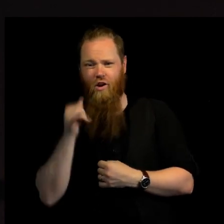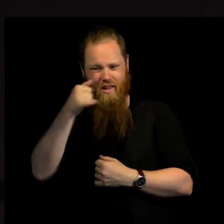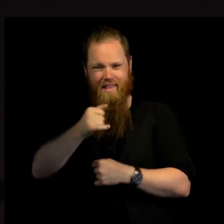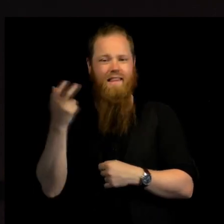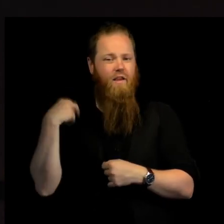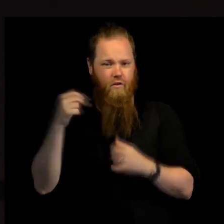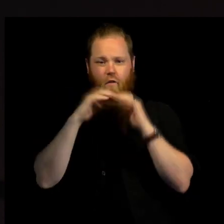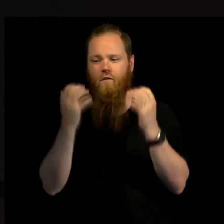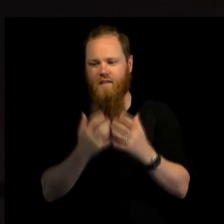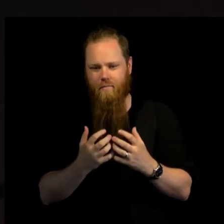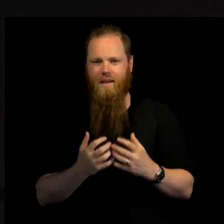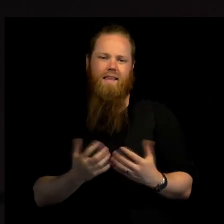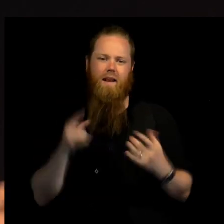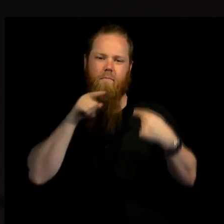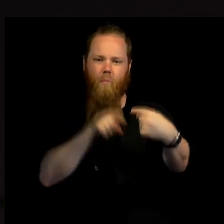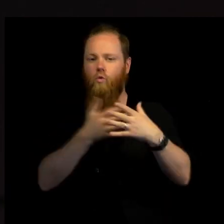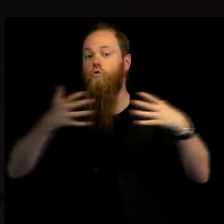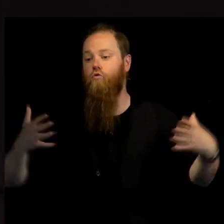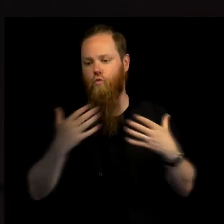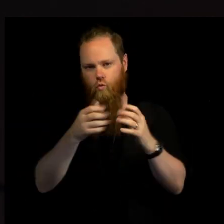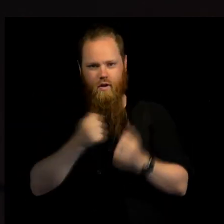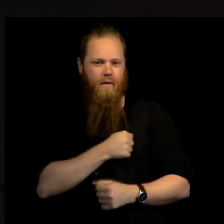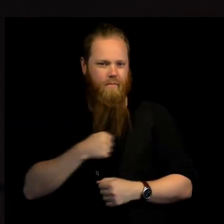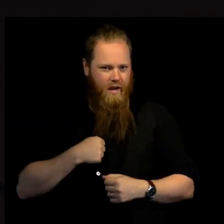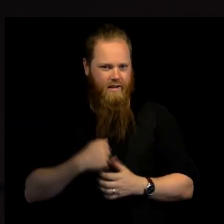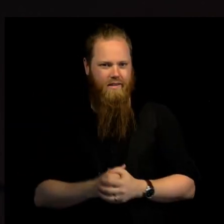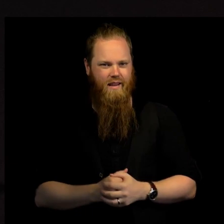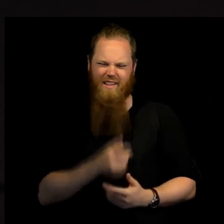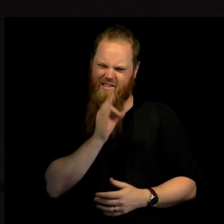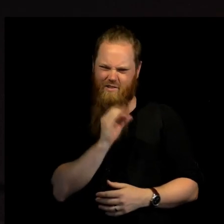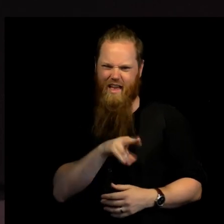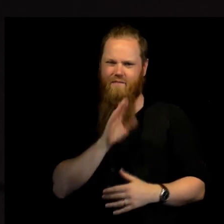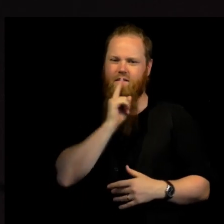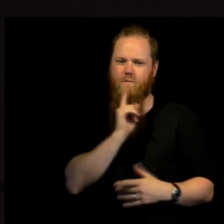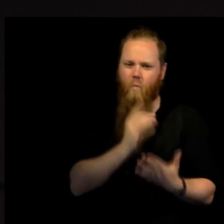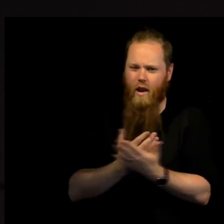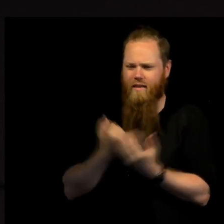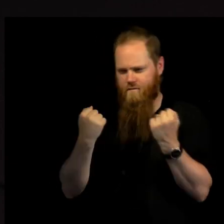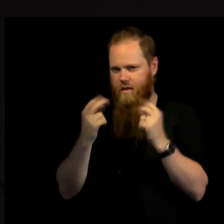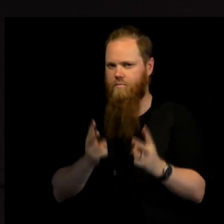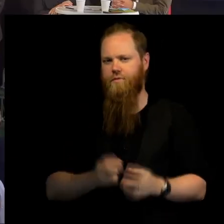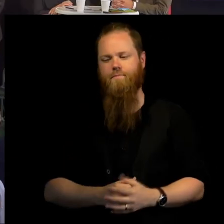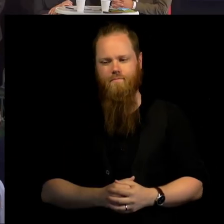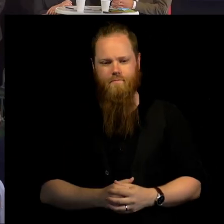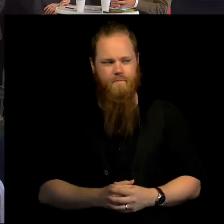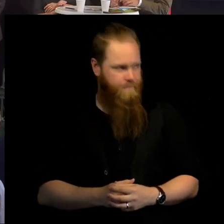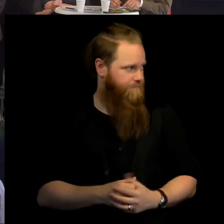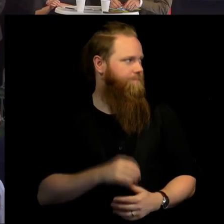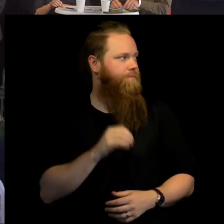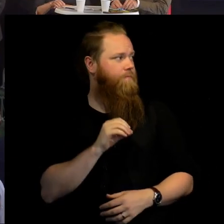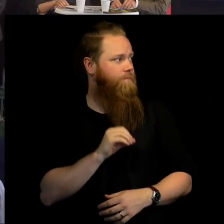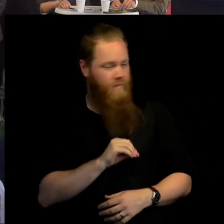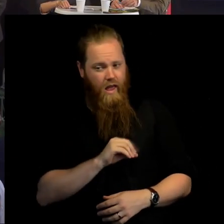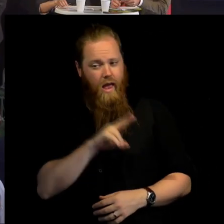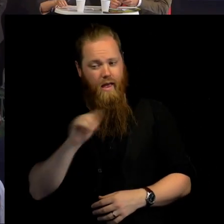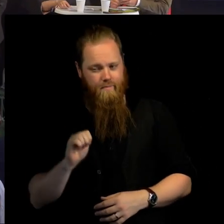there is an importance of small countries in the UN system, obviously. Yeah, I think a very fine example of